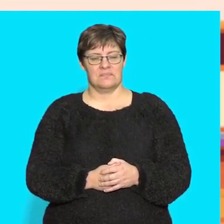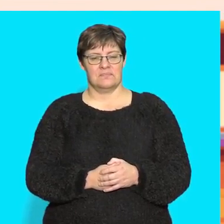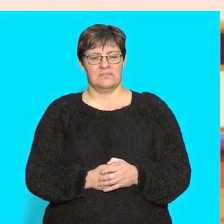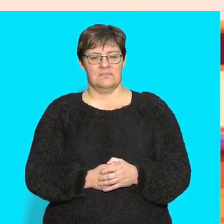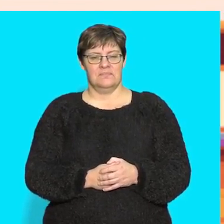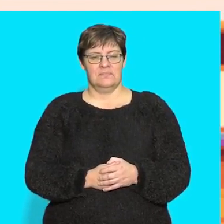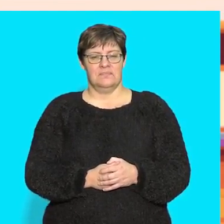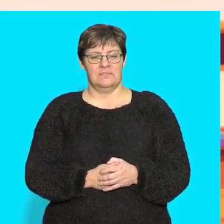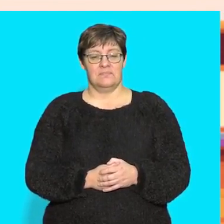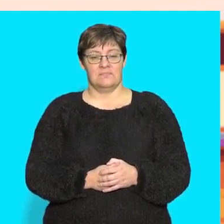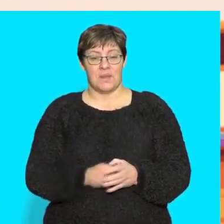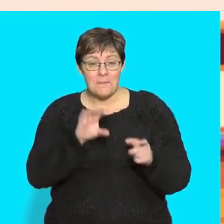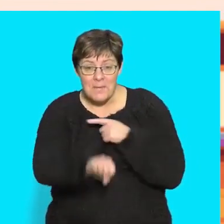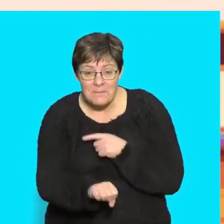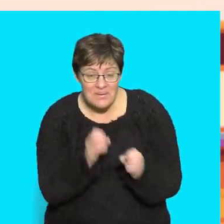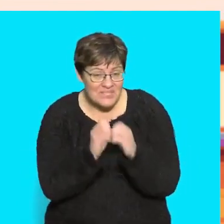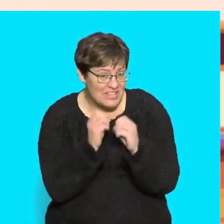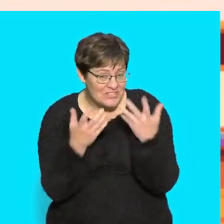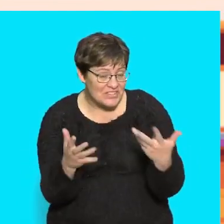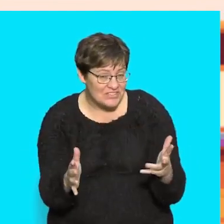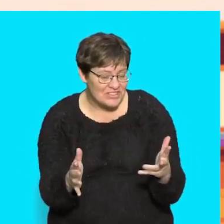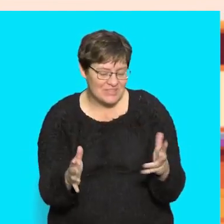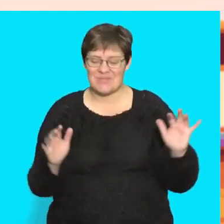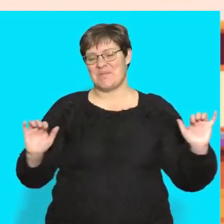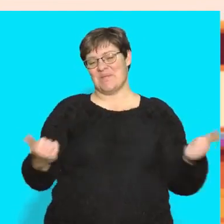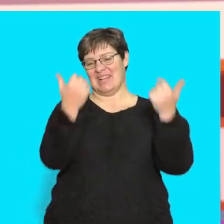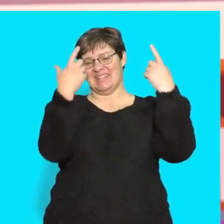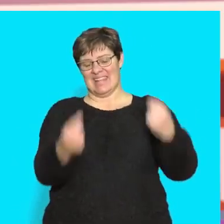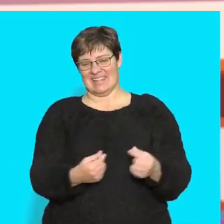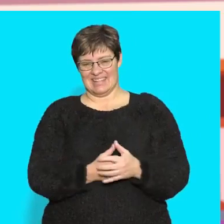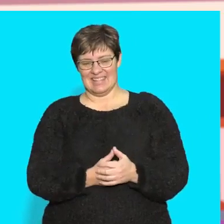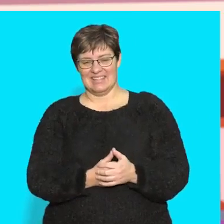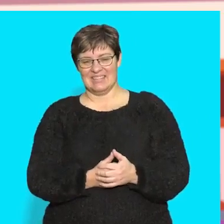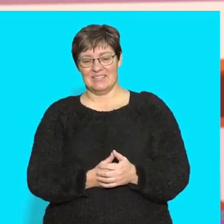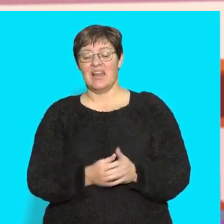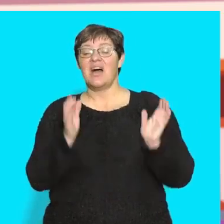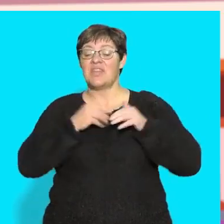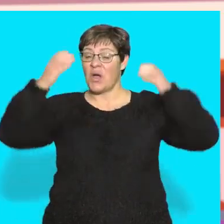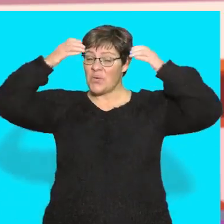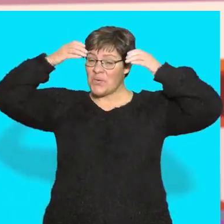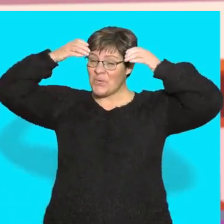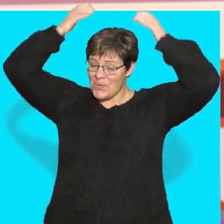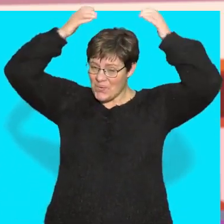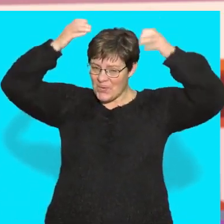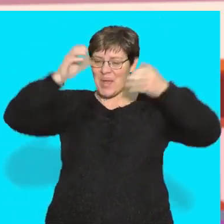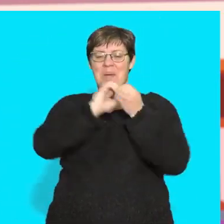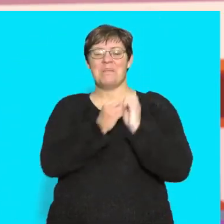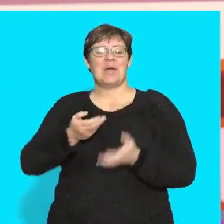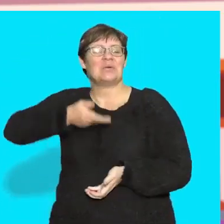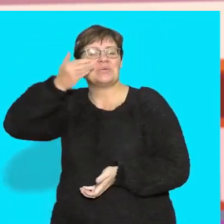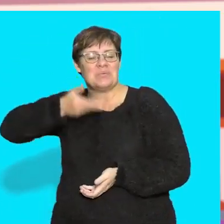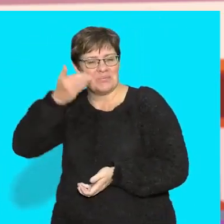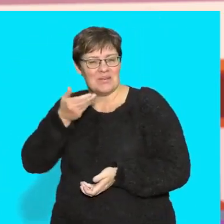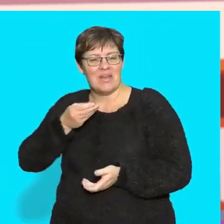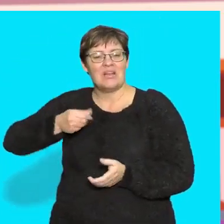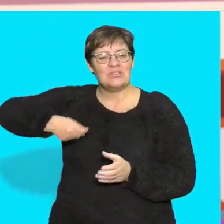Did you fix it? Well done! The cook is making the soup and mixes it with